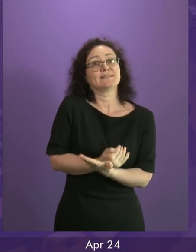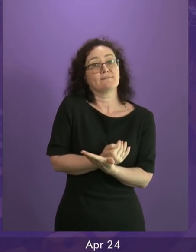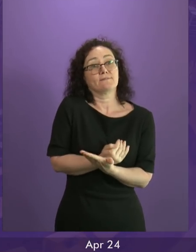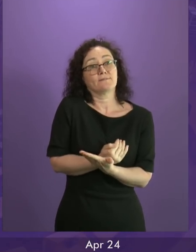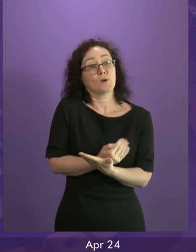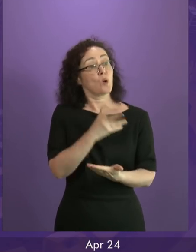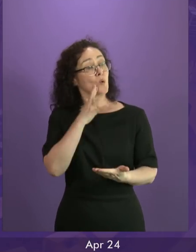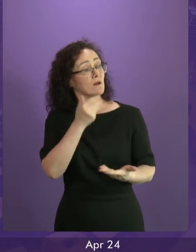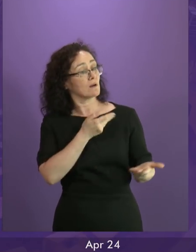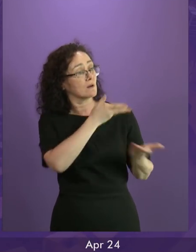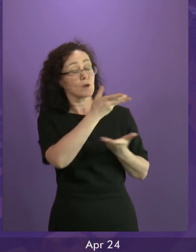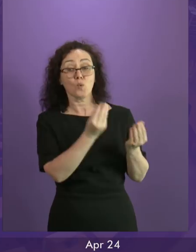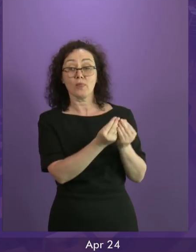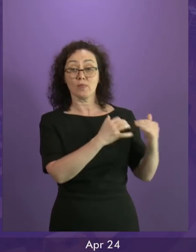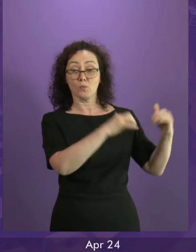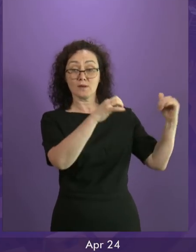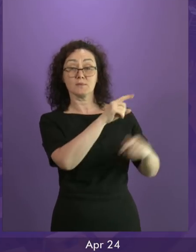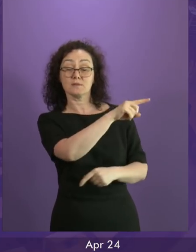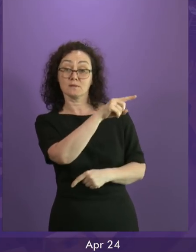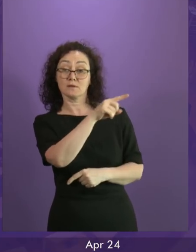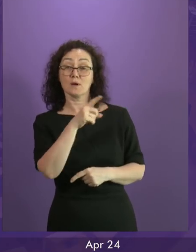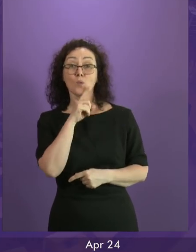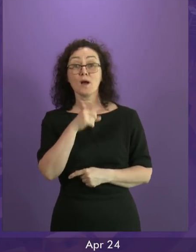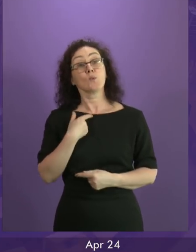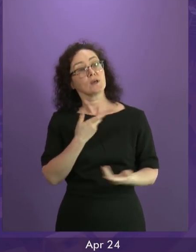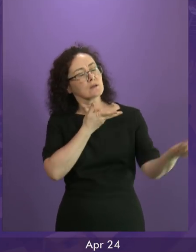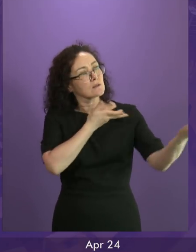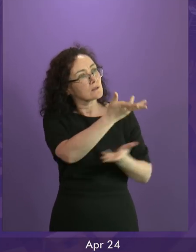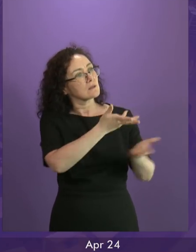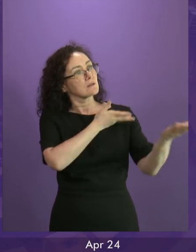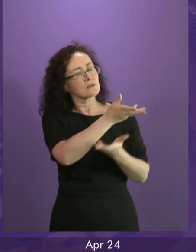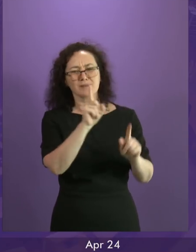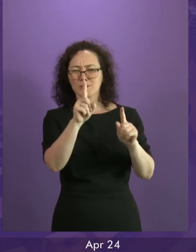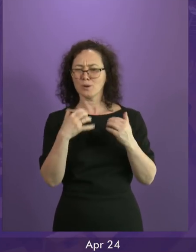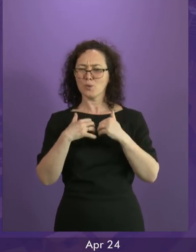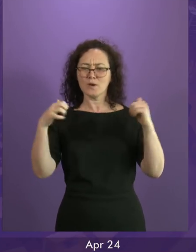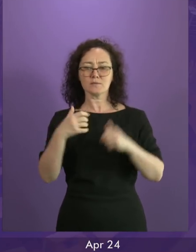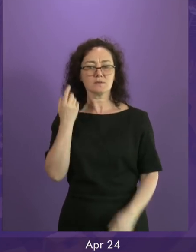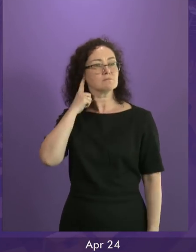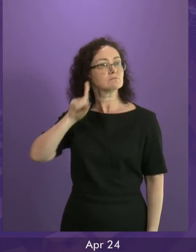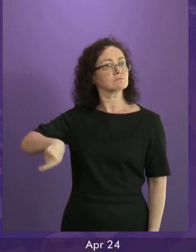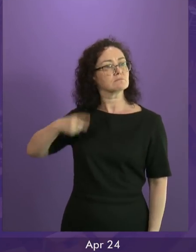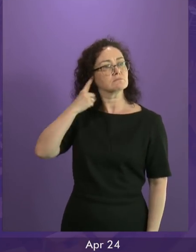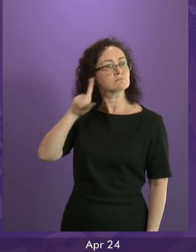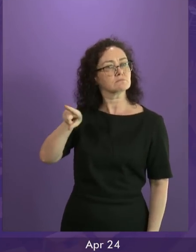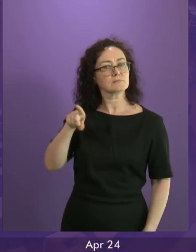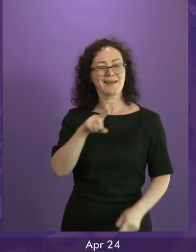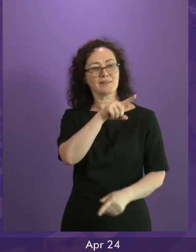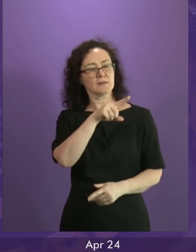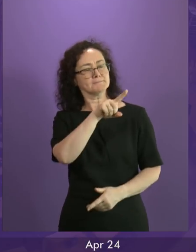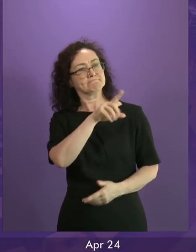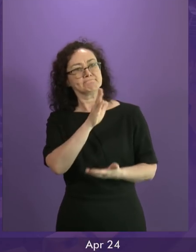thing. We can talk till we're blue in the face but they don't listen and they don't act in a way that protects or advances